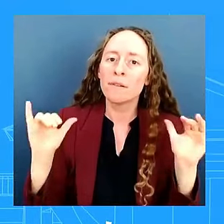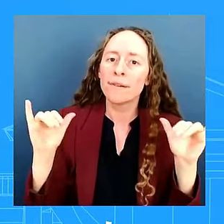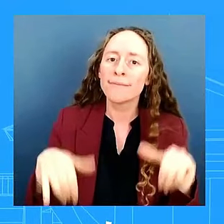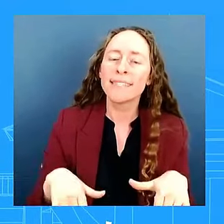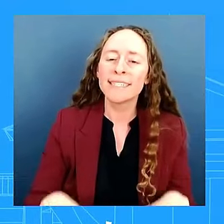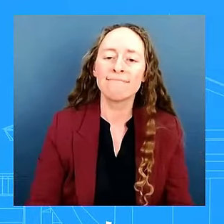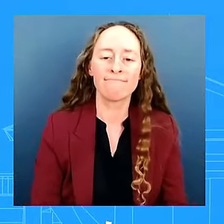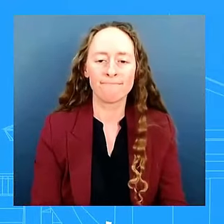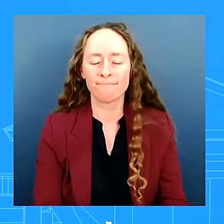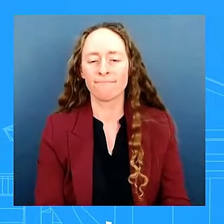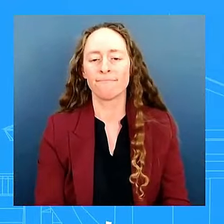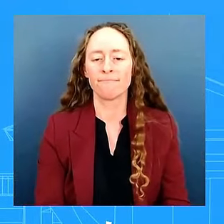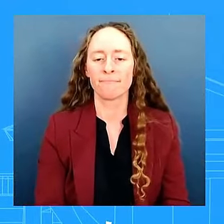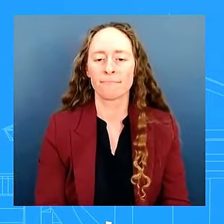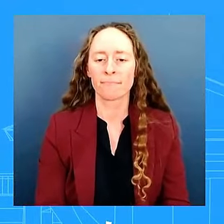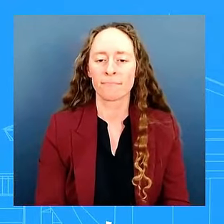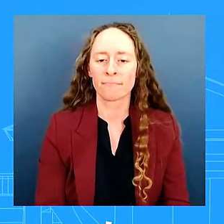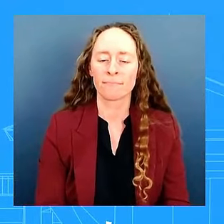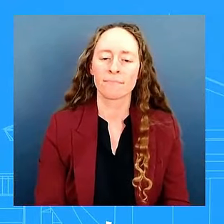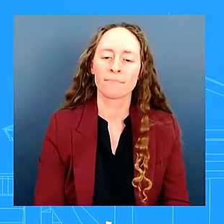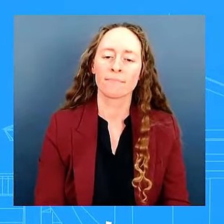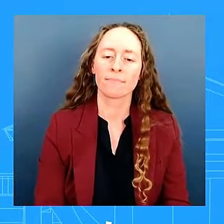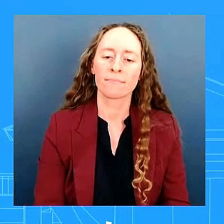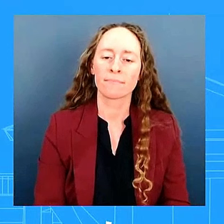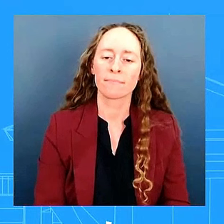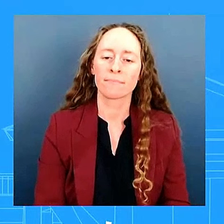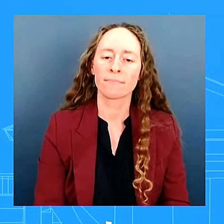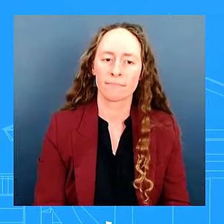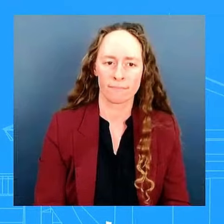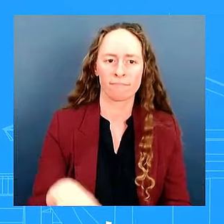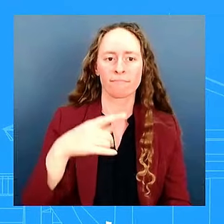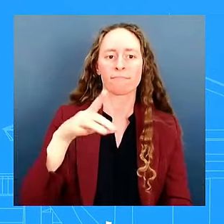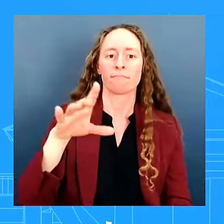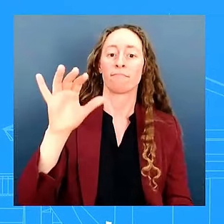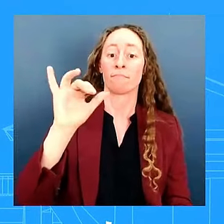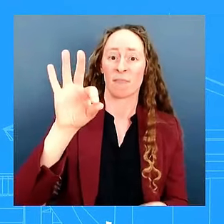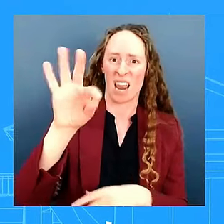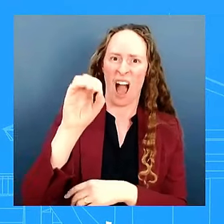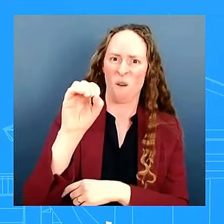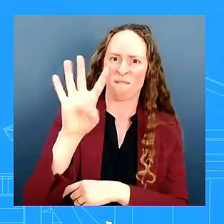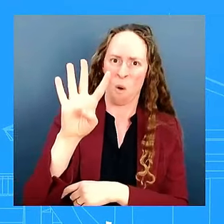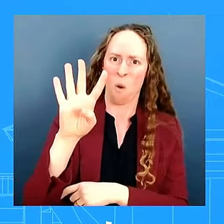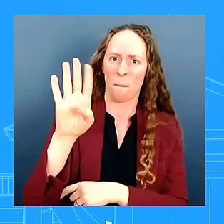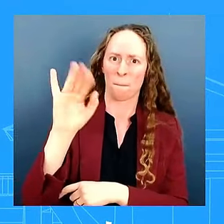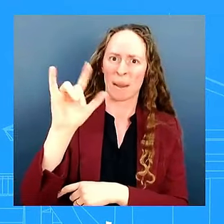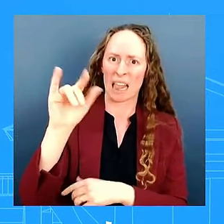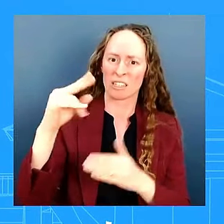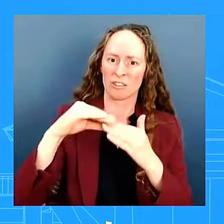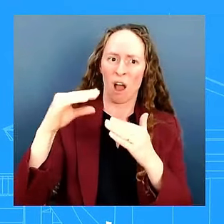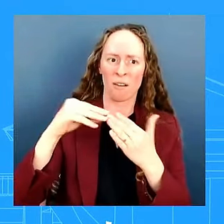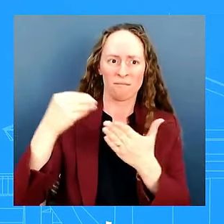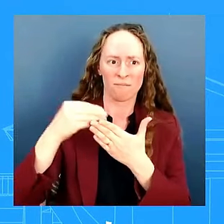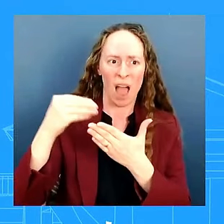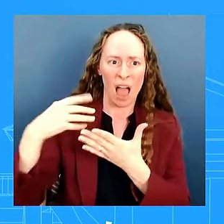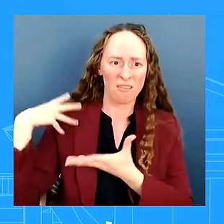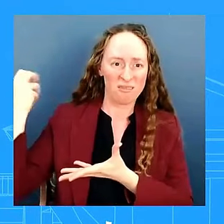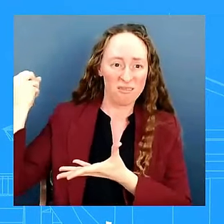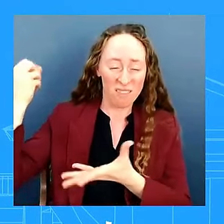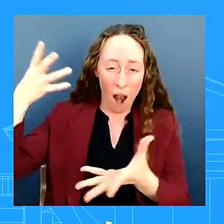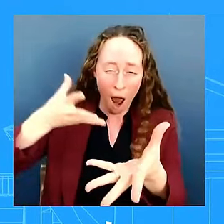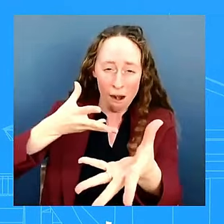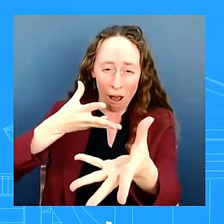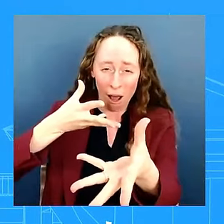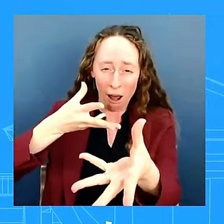2024 and you're telling me that the only the child tax credit is the way to fix we saw what passing the american rescue plan which